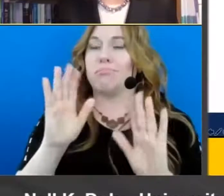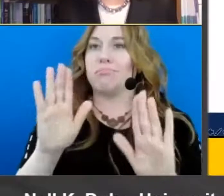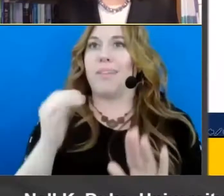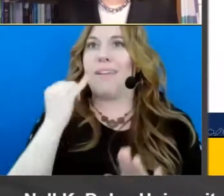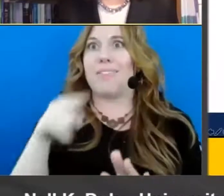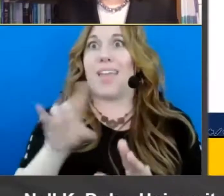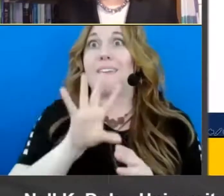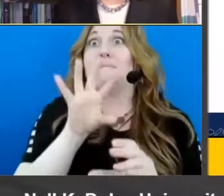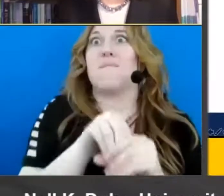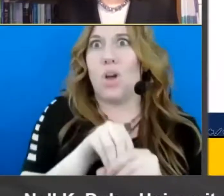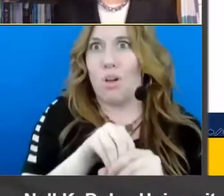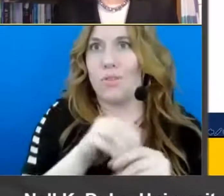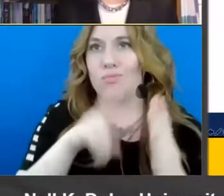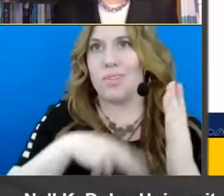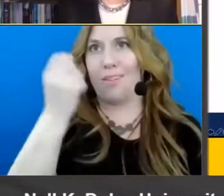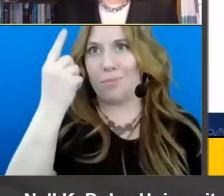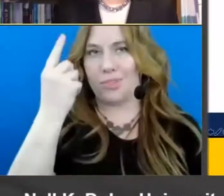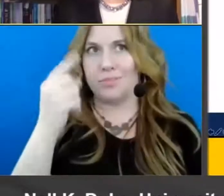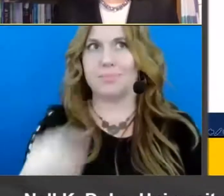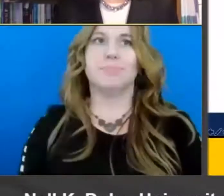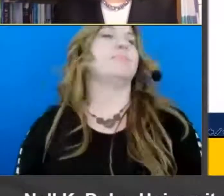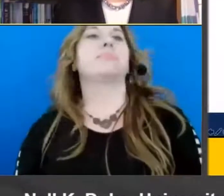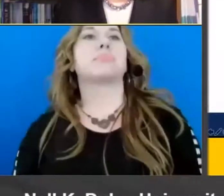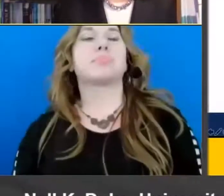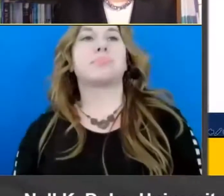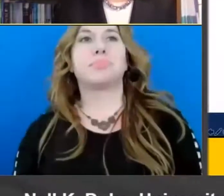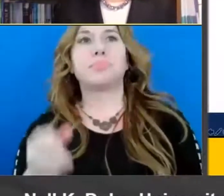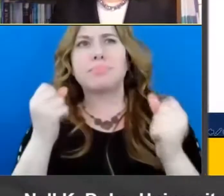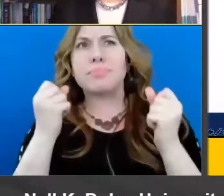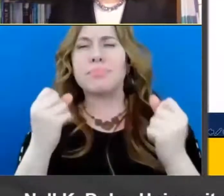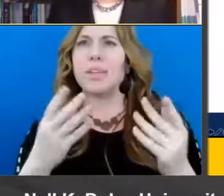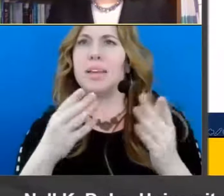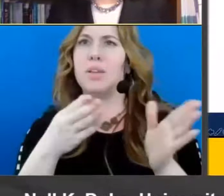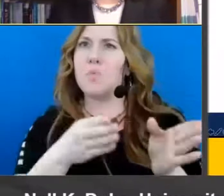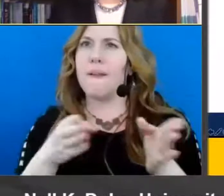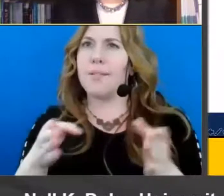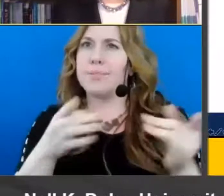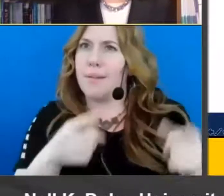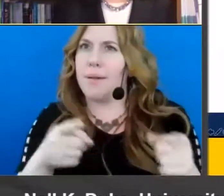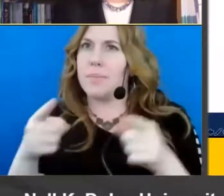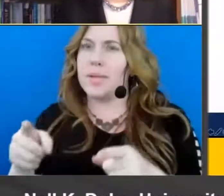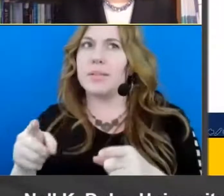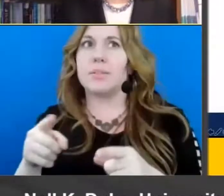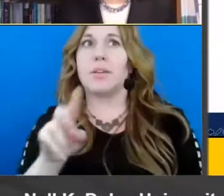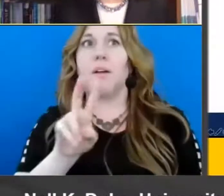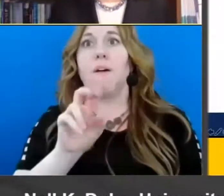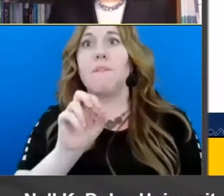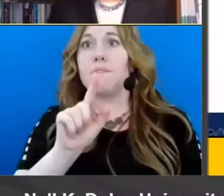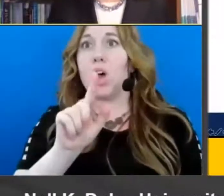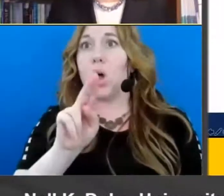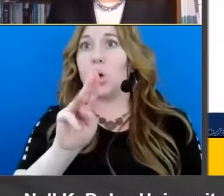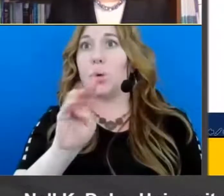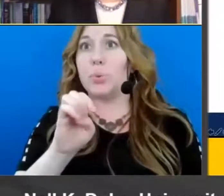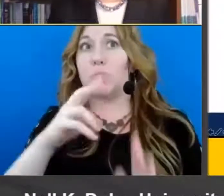reading comprehension um and so uh there's lots of ways that that happens um so volume reading um